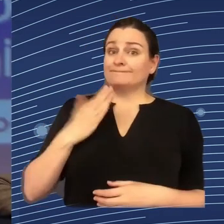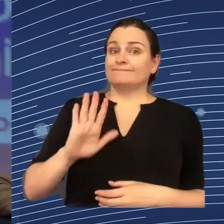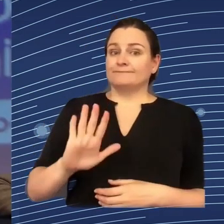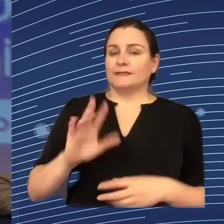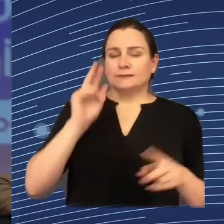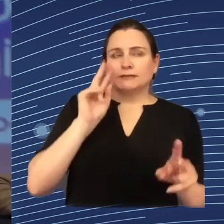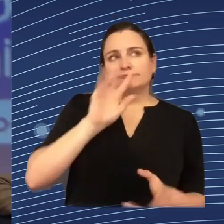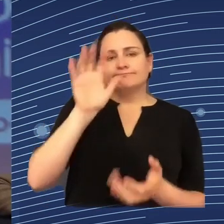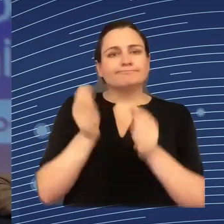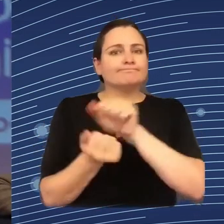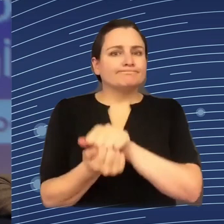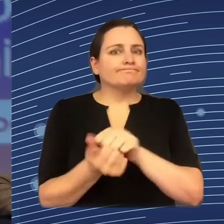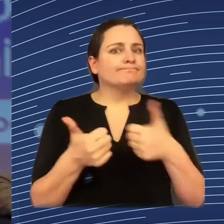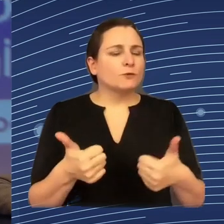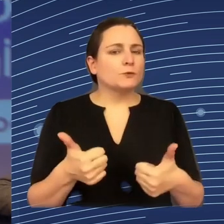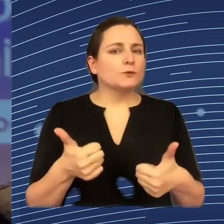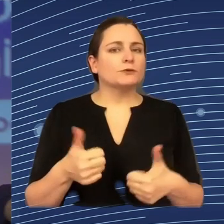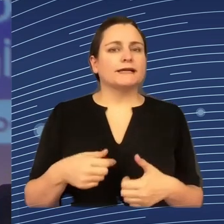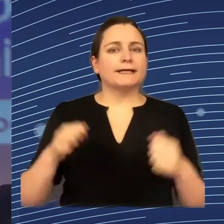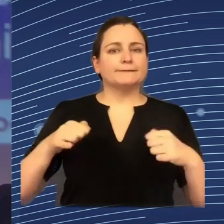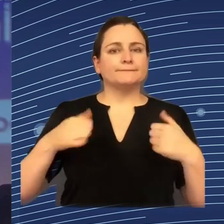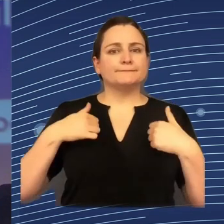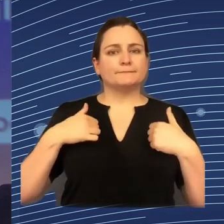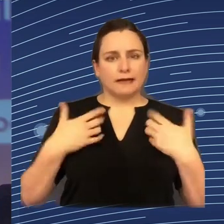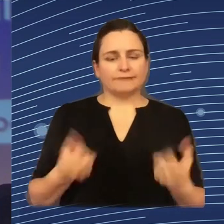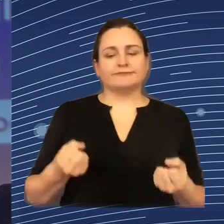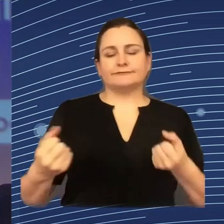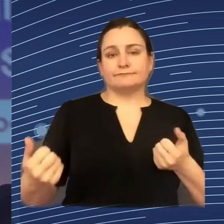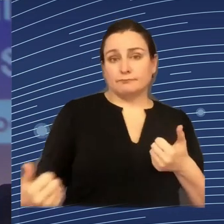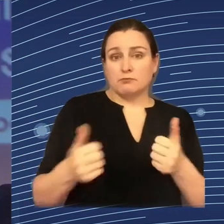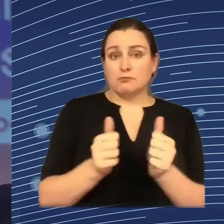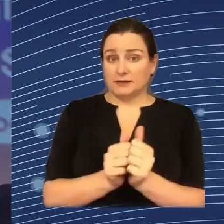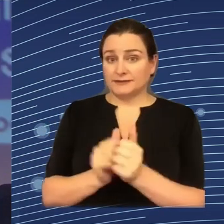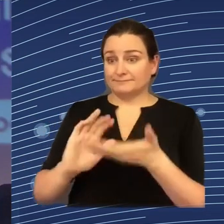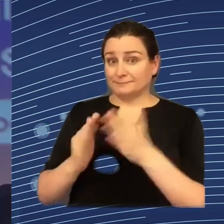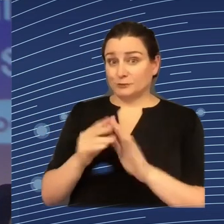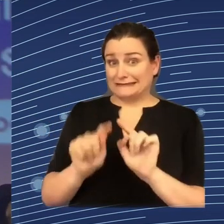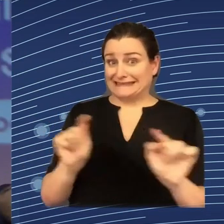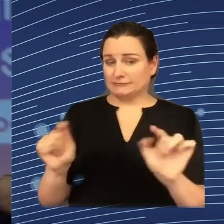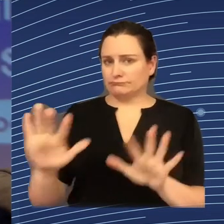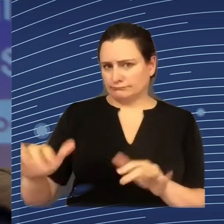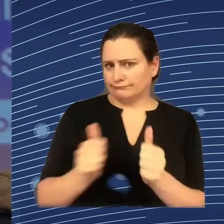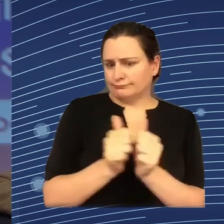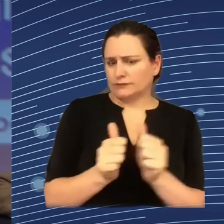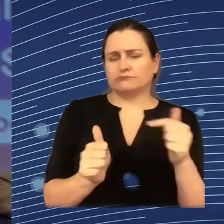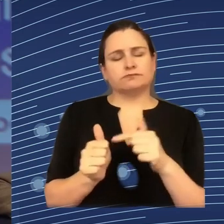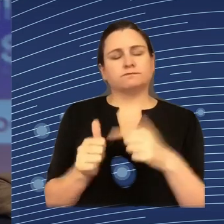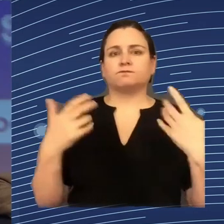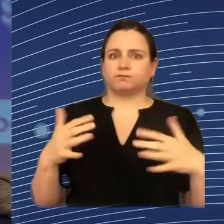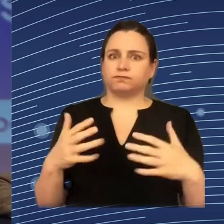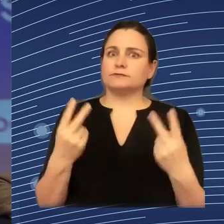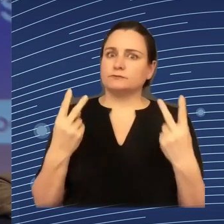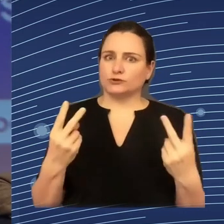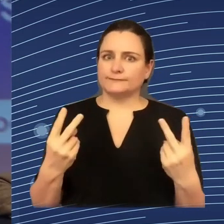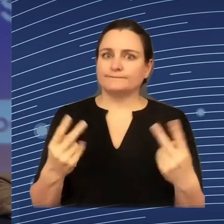complex debates between social partners, which are, however, part and parcel. are a very important element of our European Union